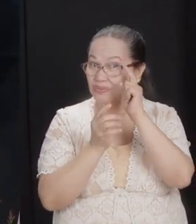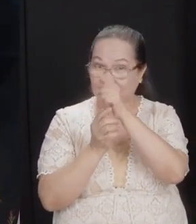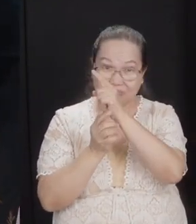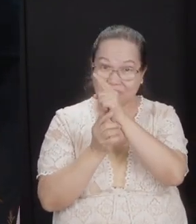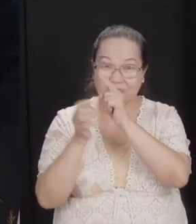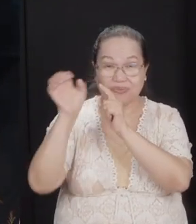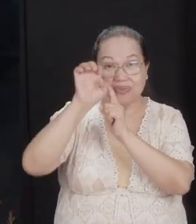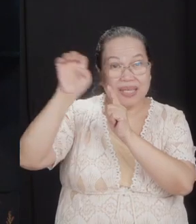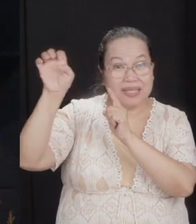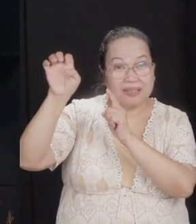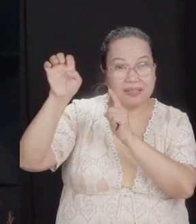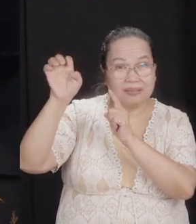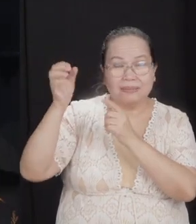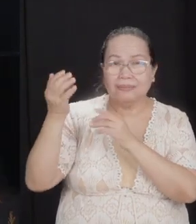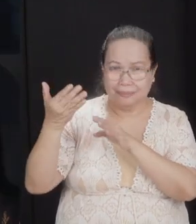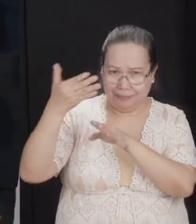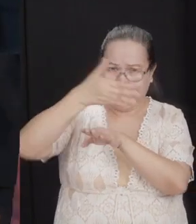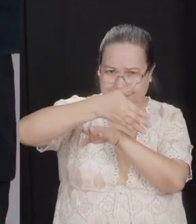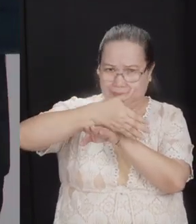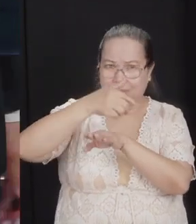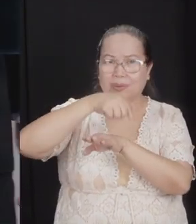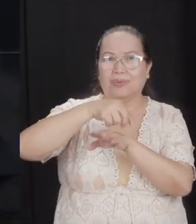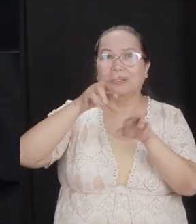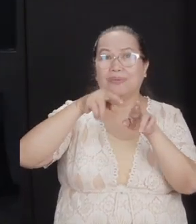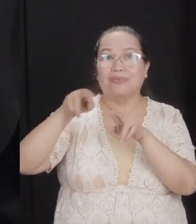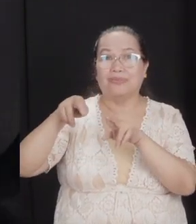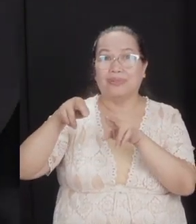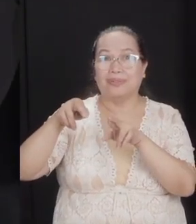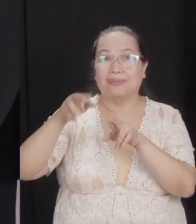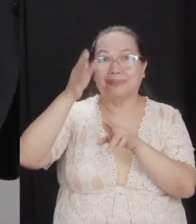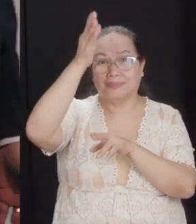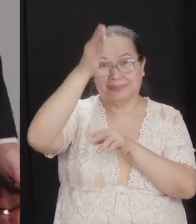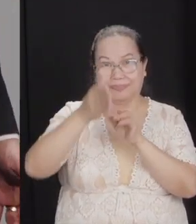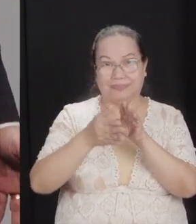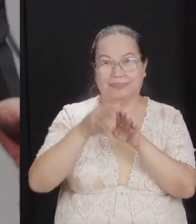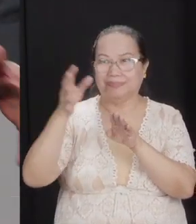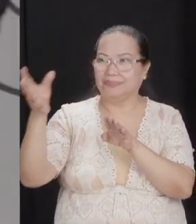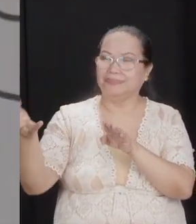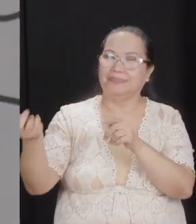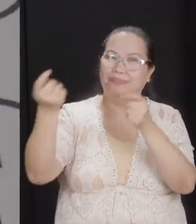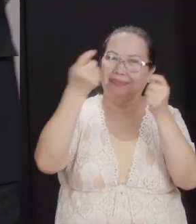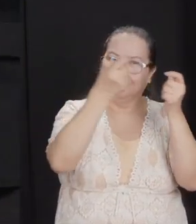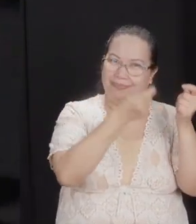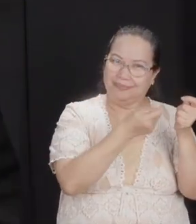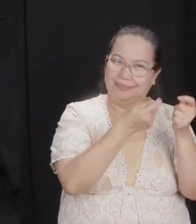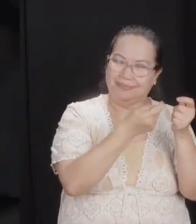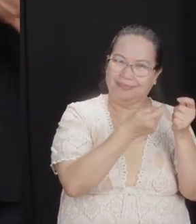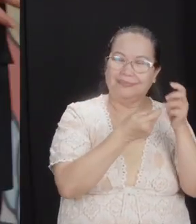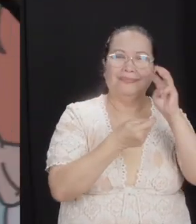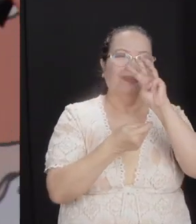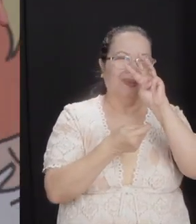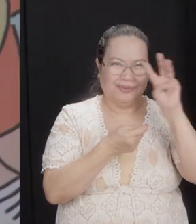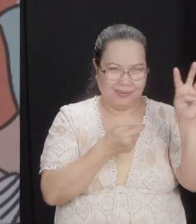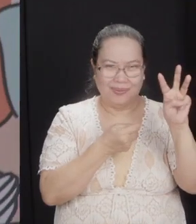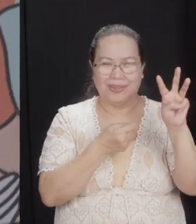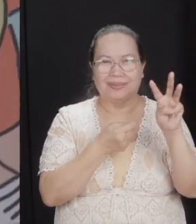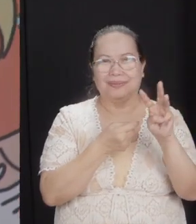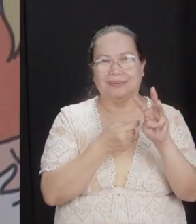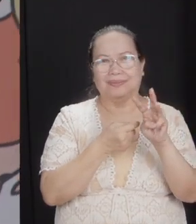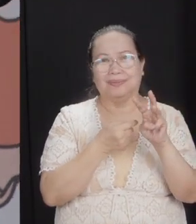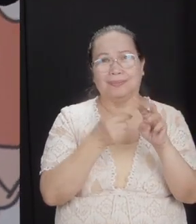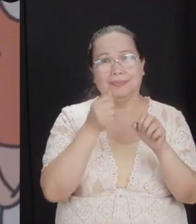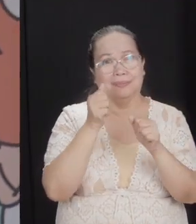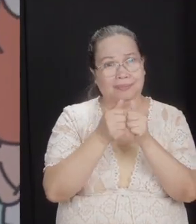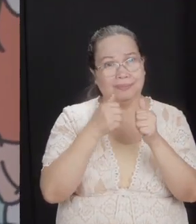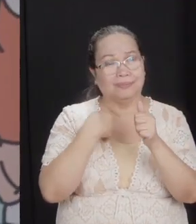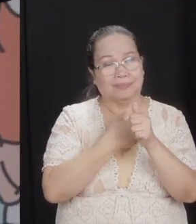eastern side, cross over. Lipat. You go over to the western side. In other words,